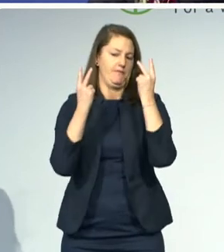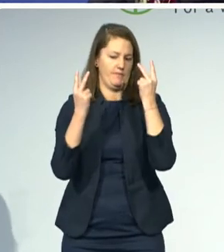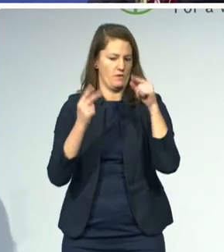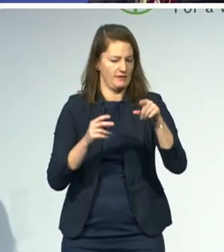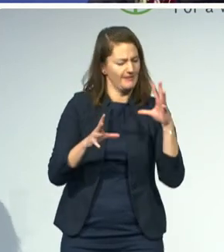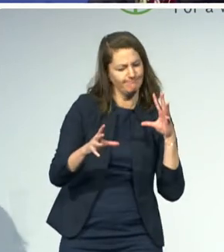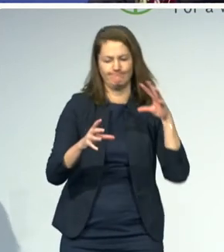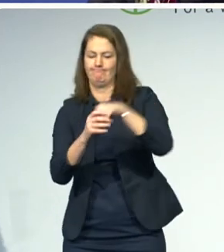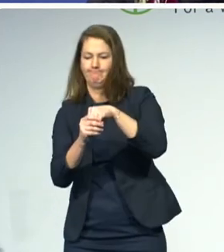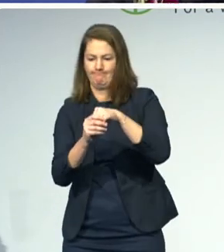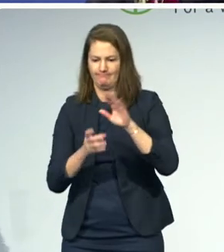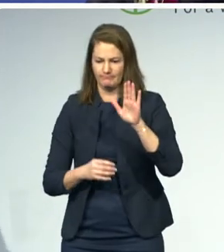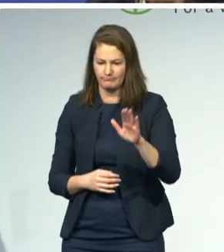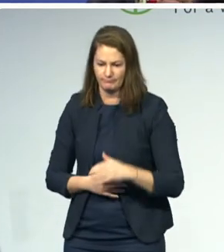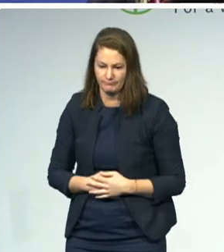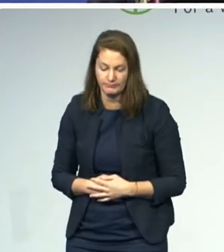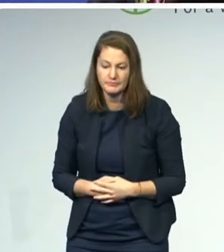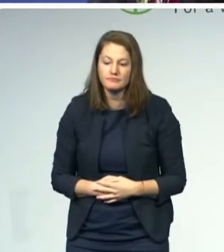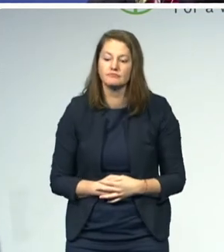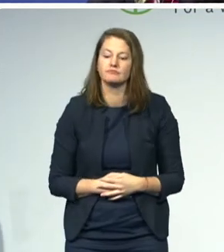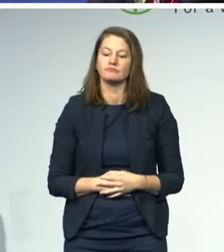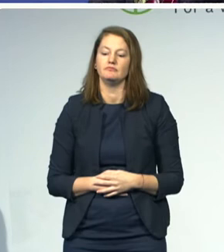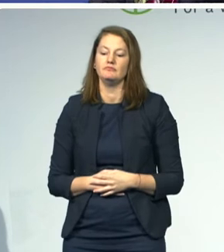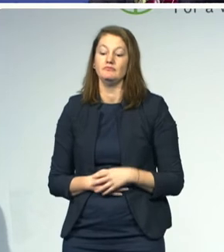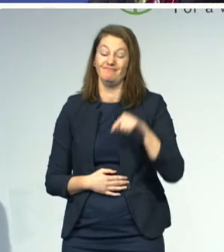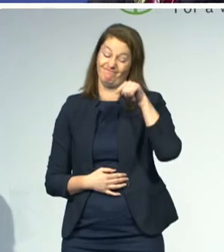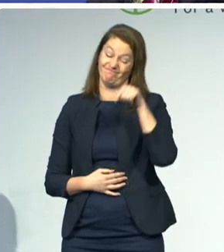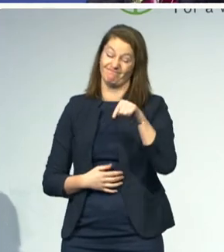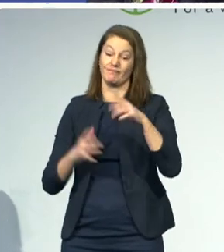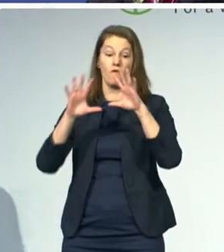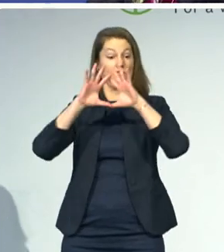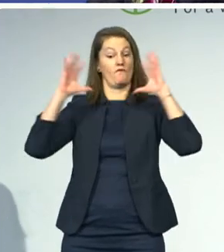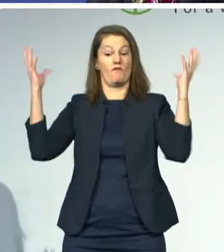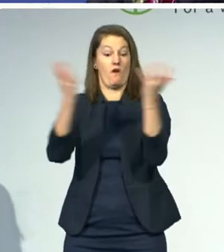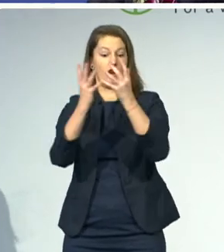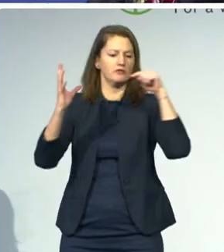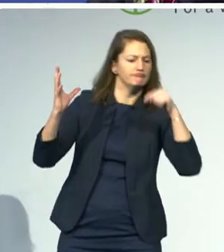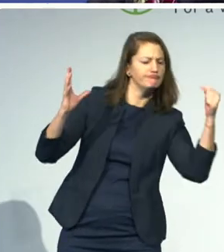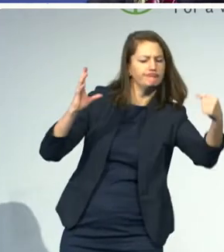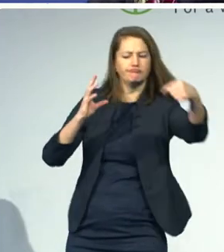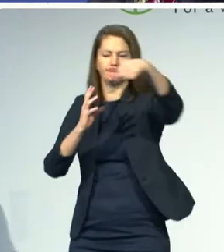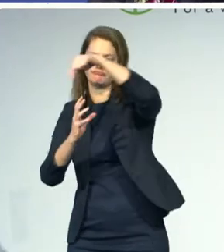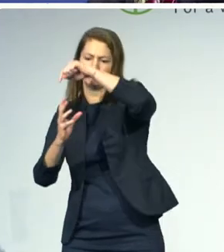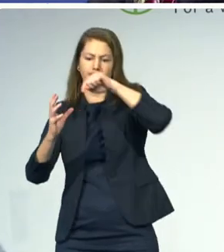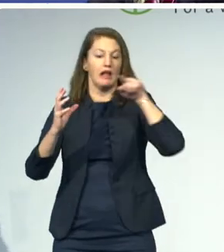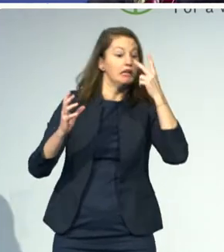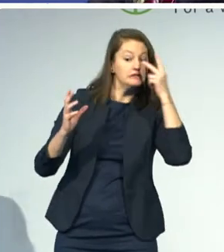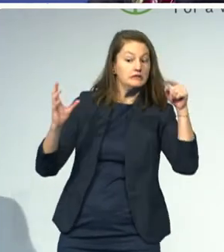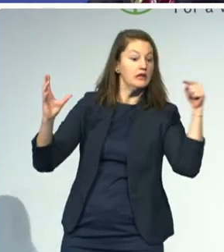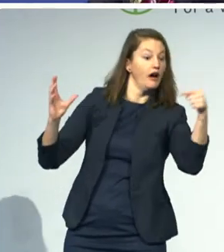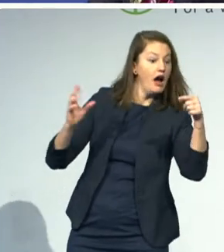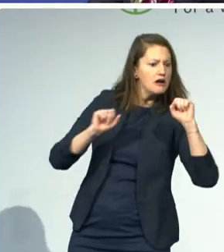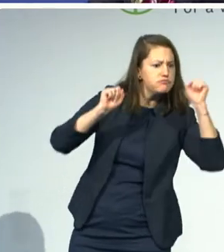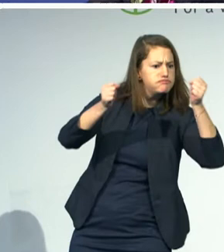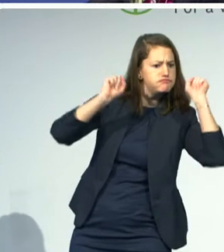global movements that have pushed us to where we are. They have pressed us to be more